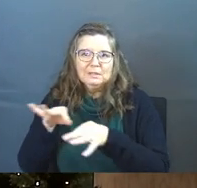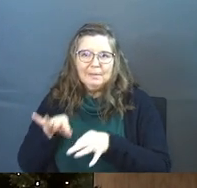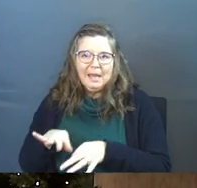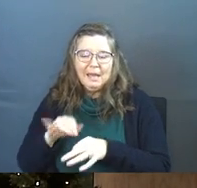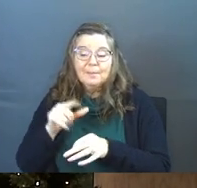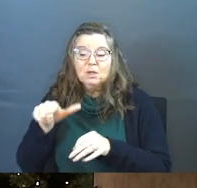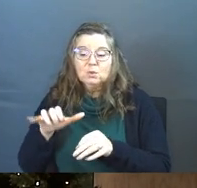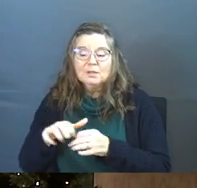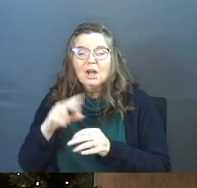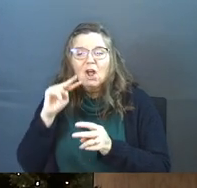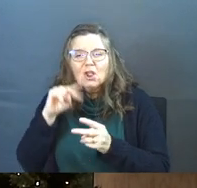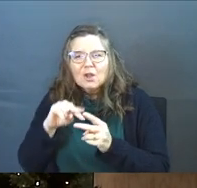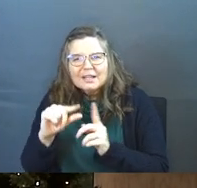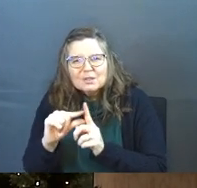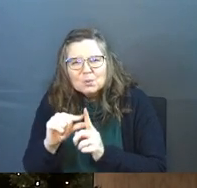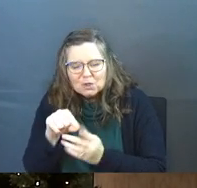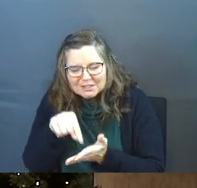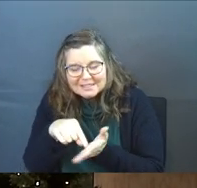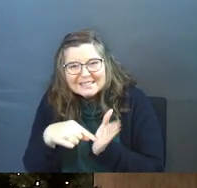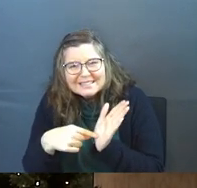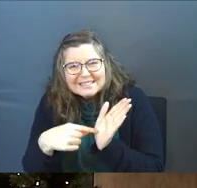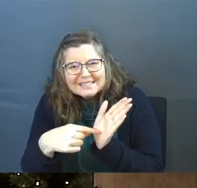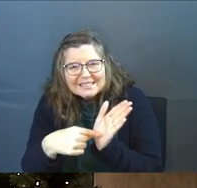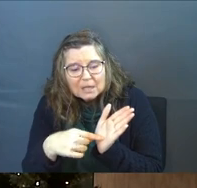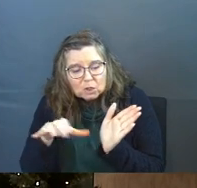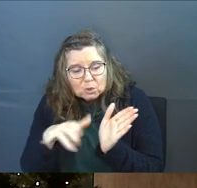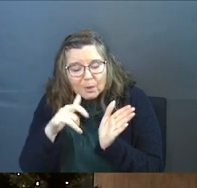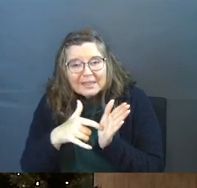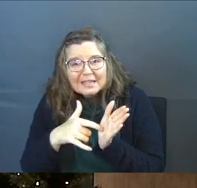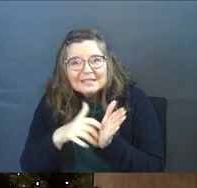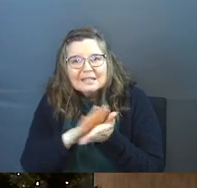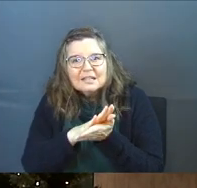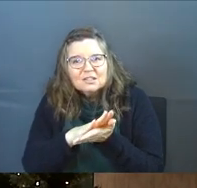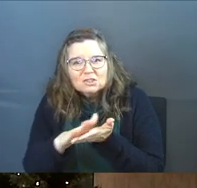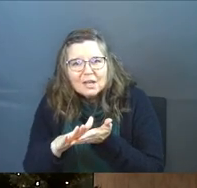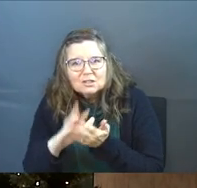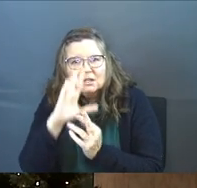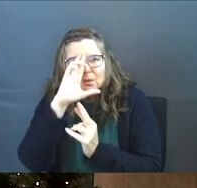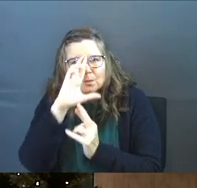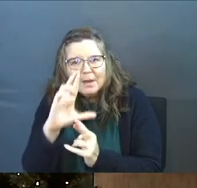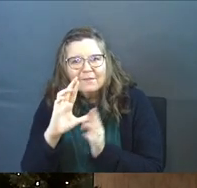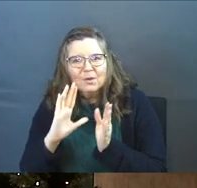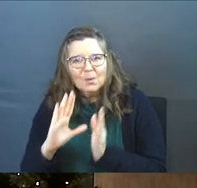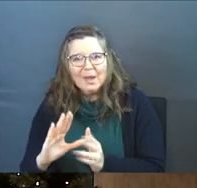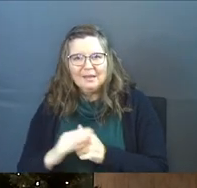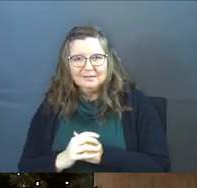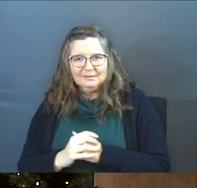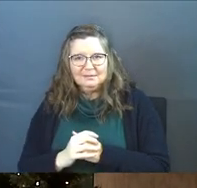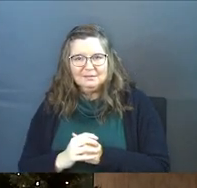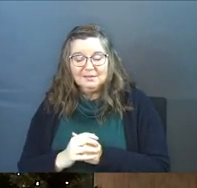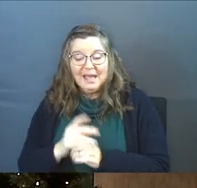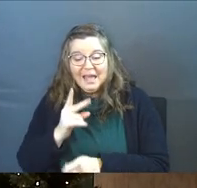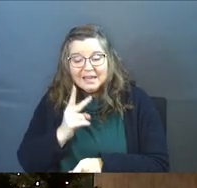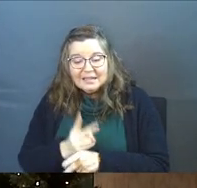it. But do this. Look at these words. Do this in a gentle and respectful way. And keep your conscience